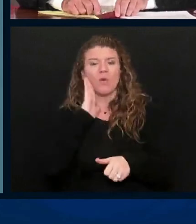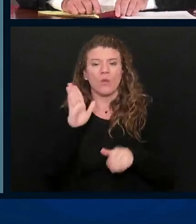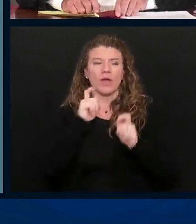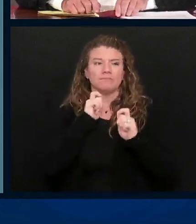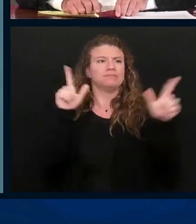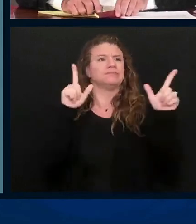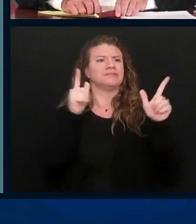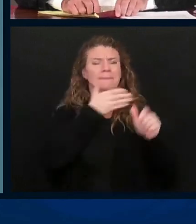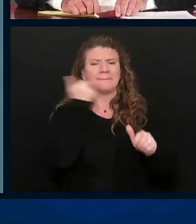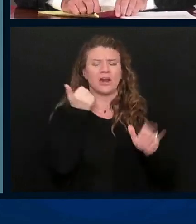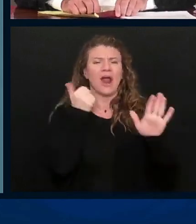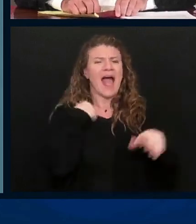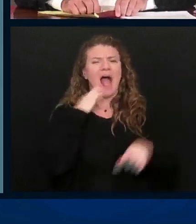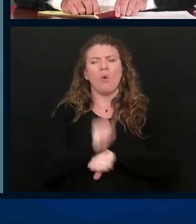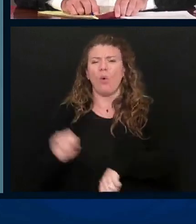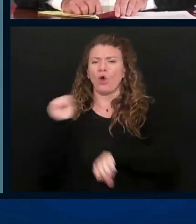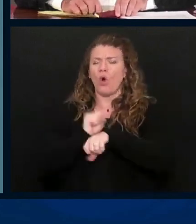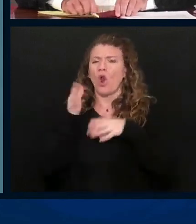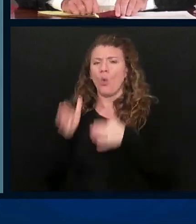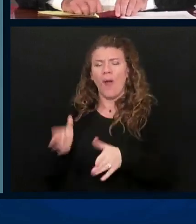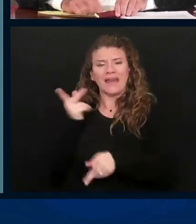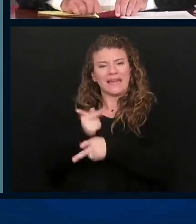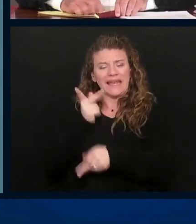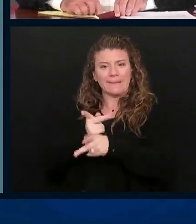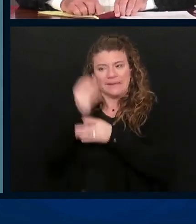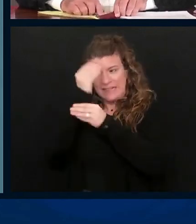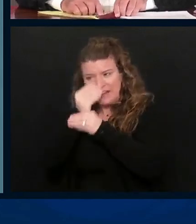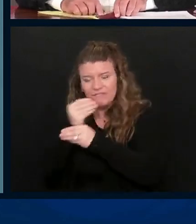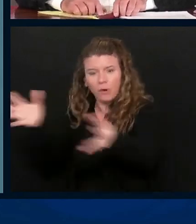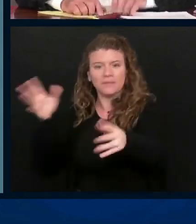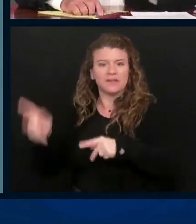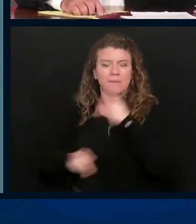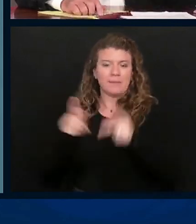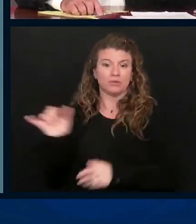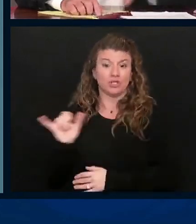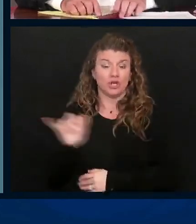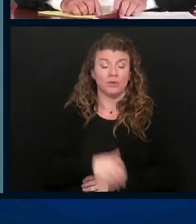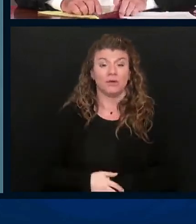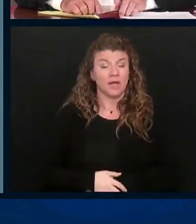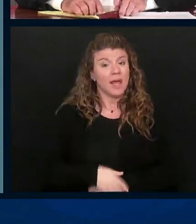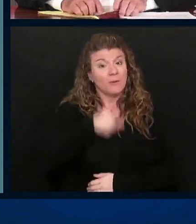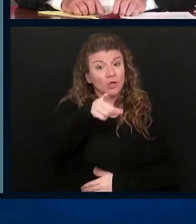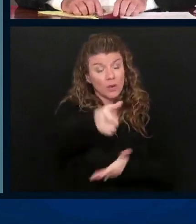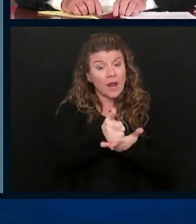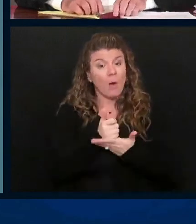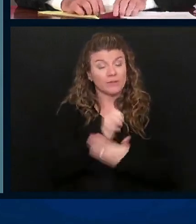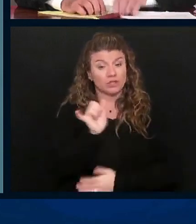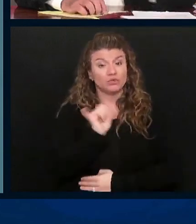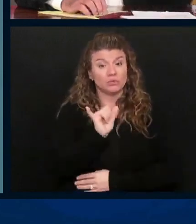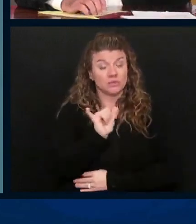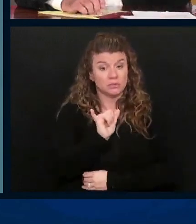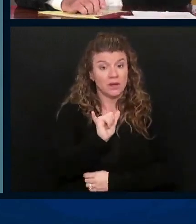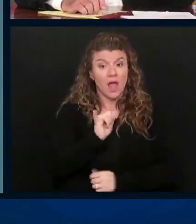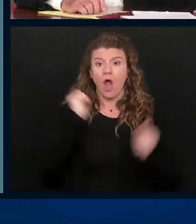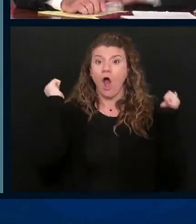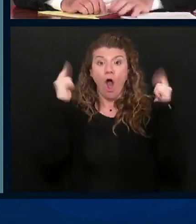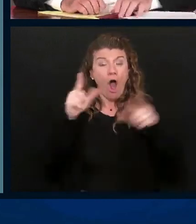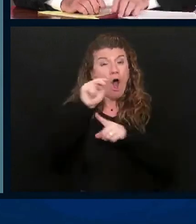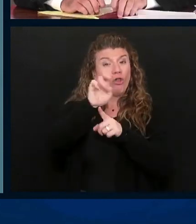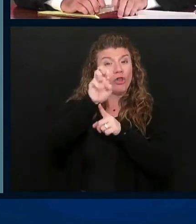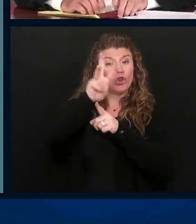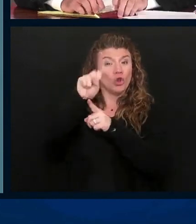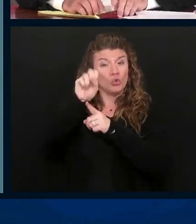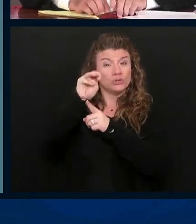and we'll work on a way to keep pushing that as well. But, Haley, you can help us. You can help us. All the news media